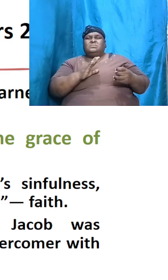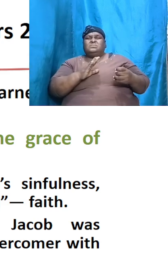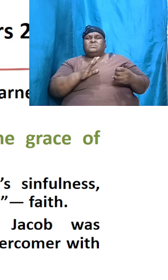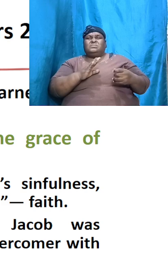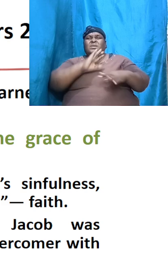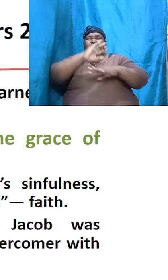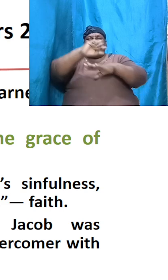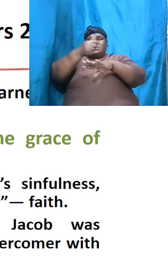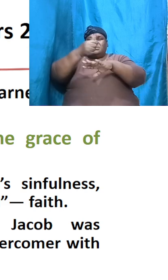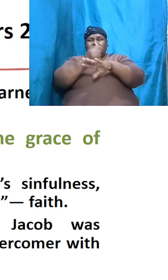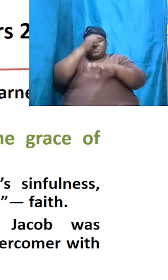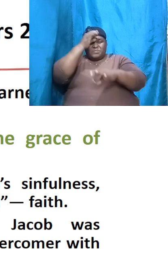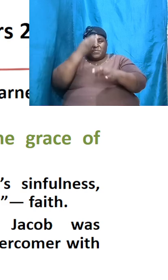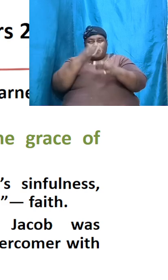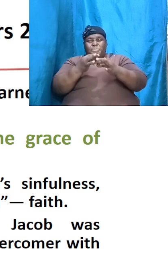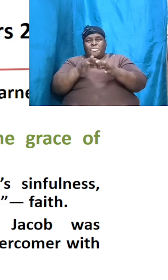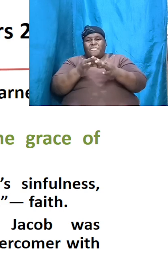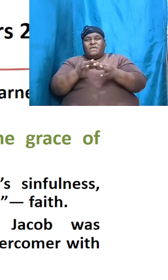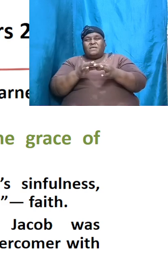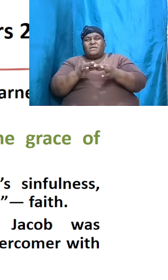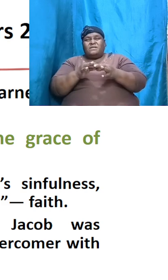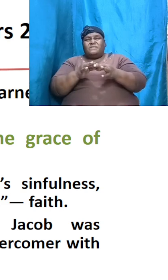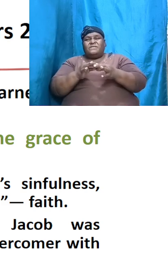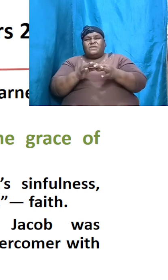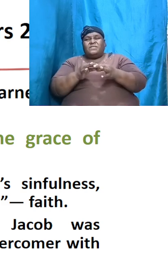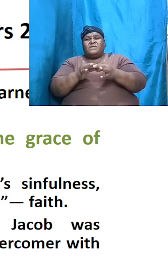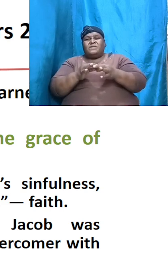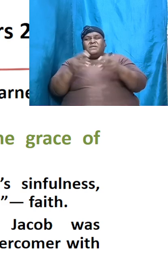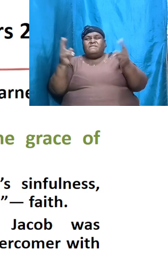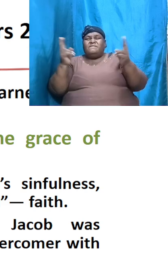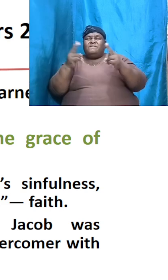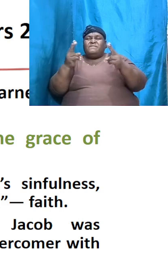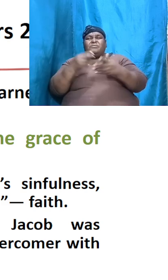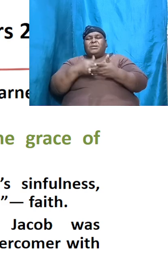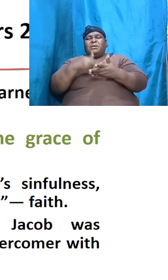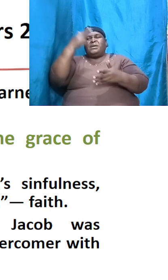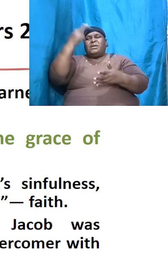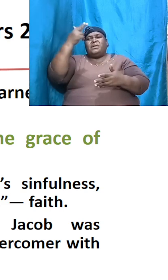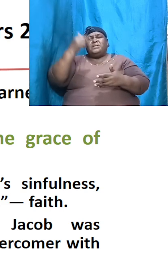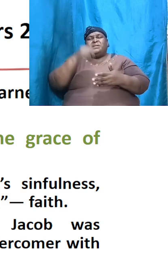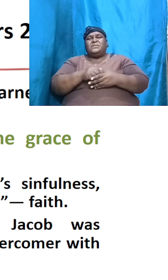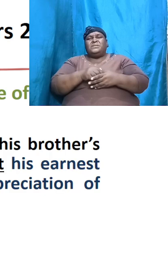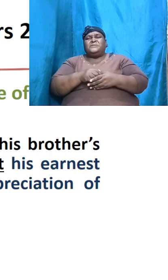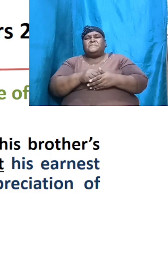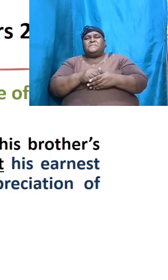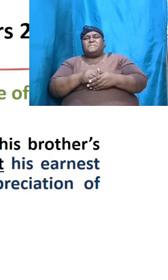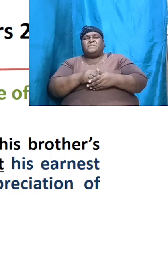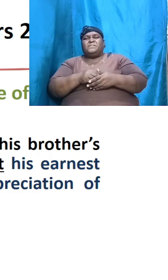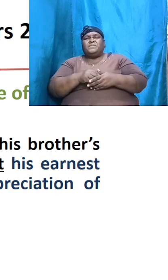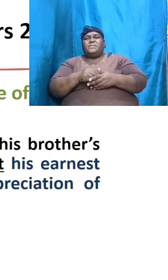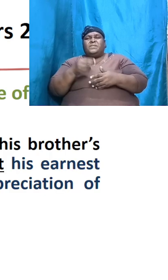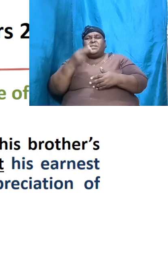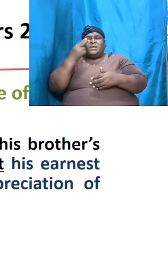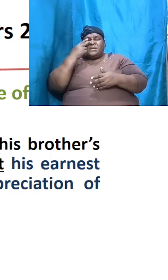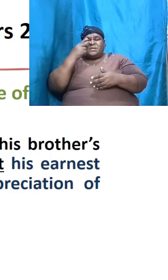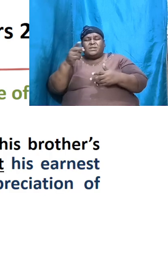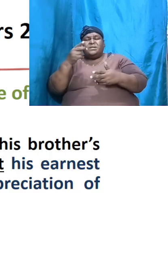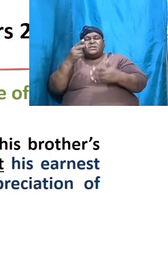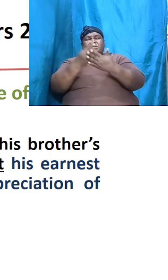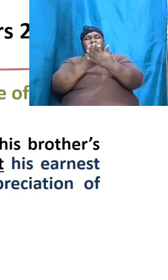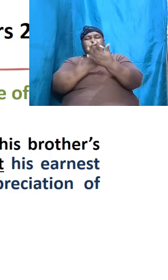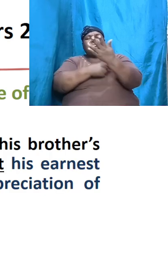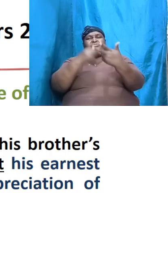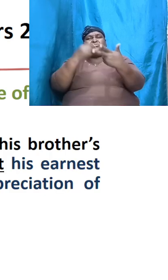esteem faith very highly right we are seeing lesson number two God